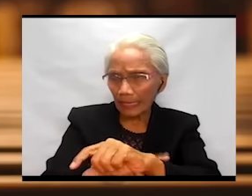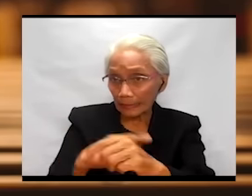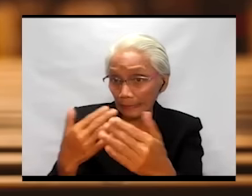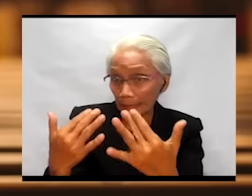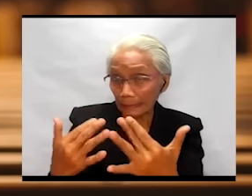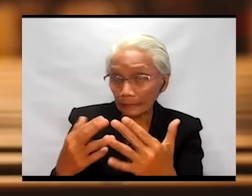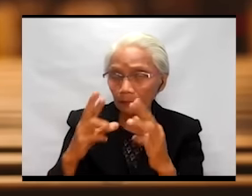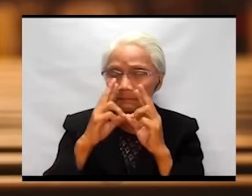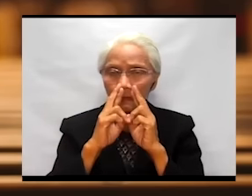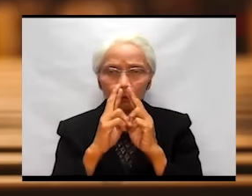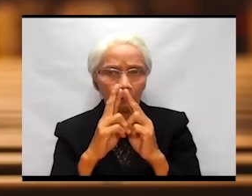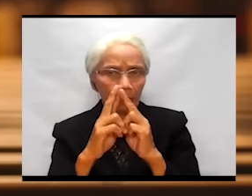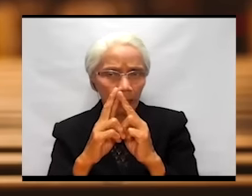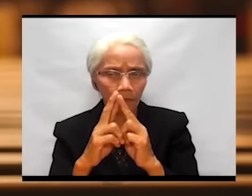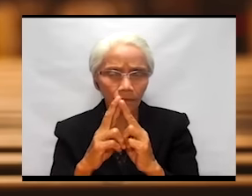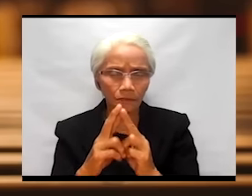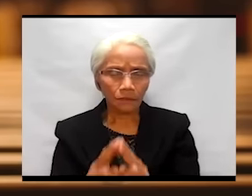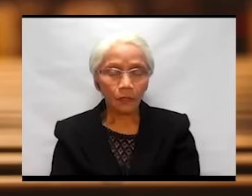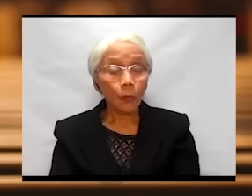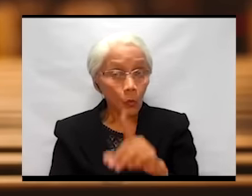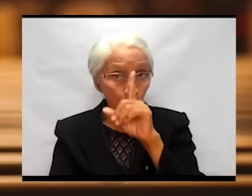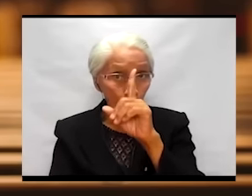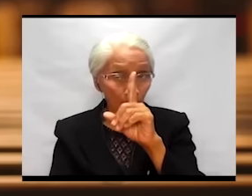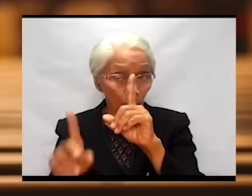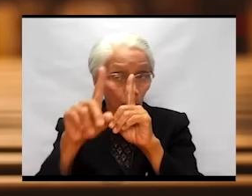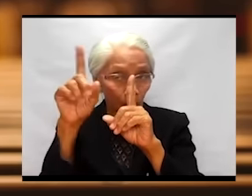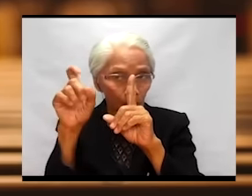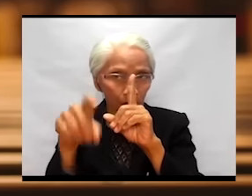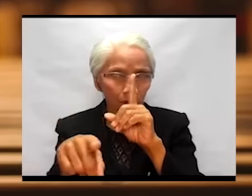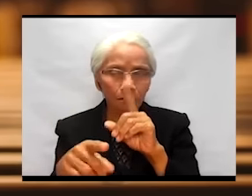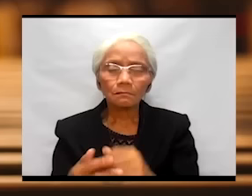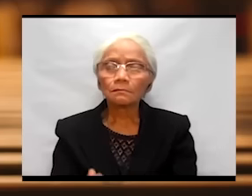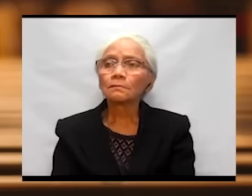recollection. One question is,